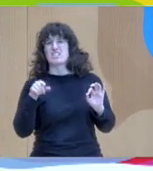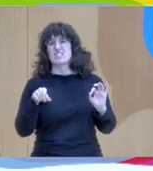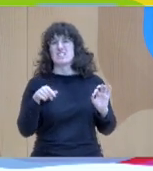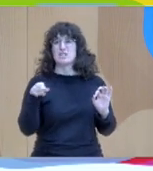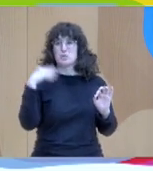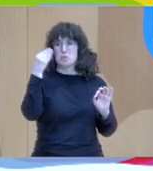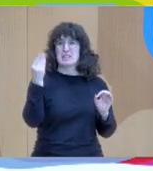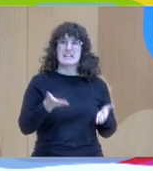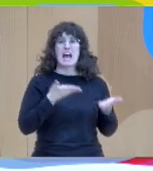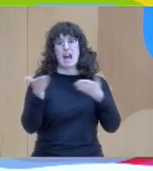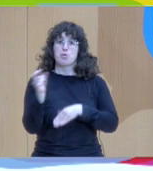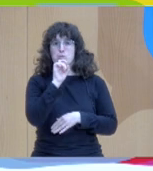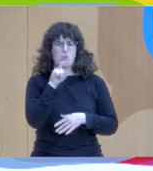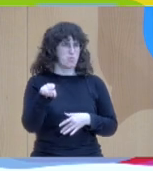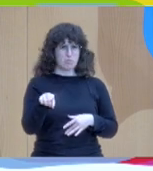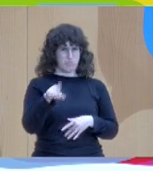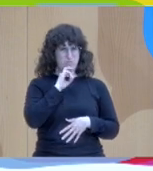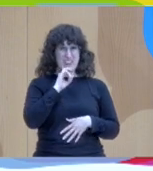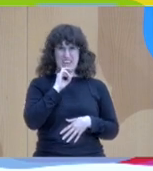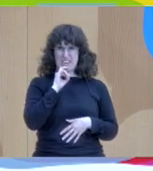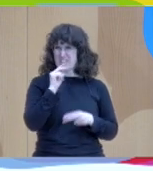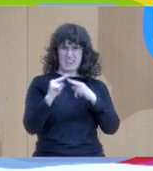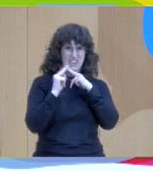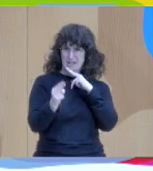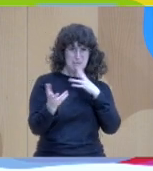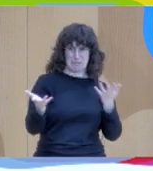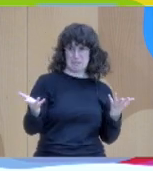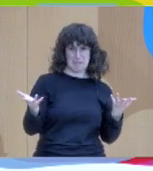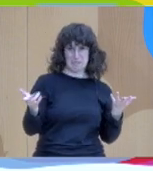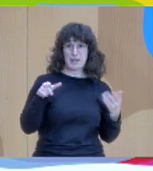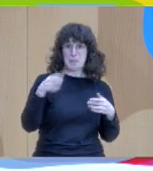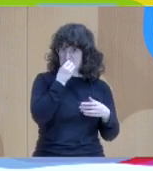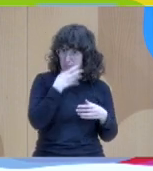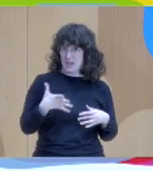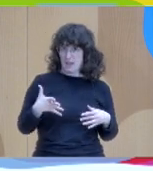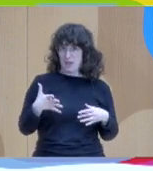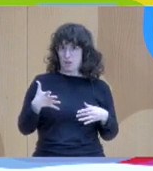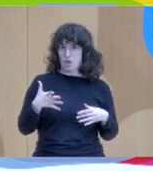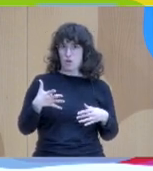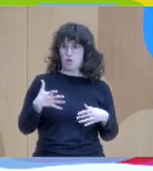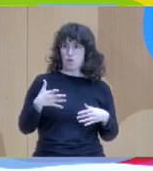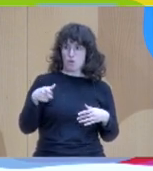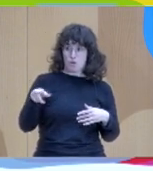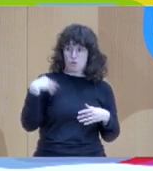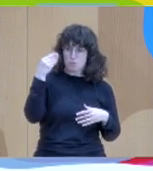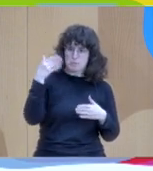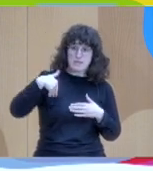okay start from a good future and you ask what are you especially happy about